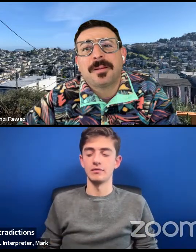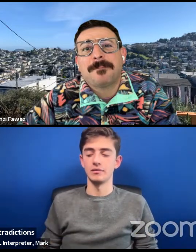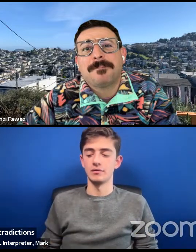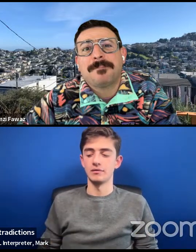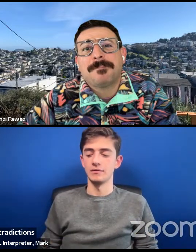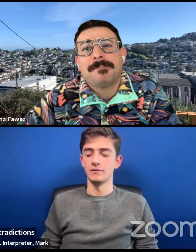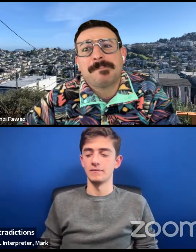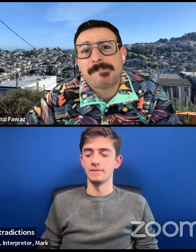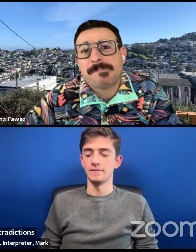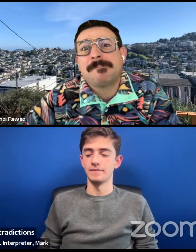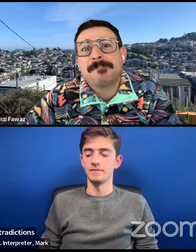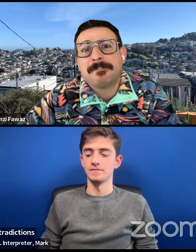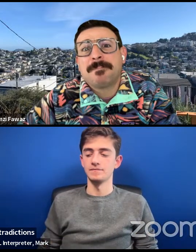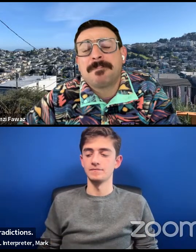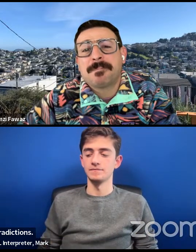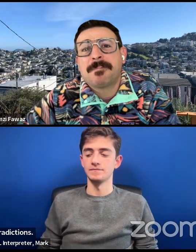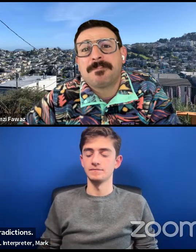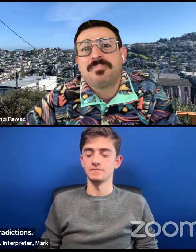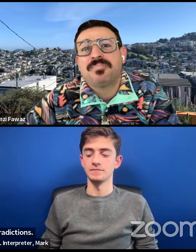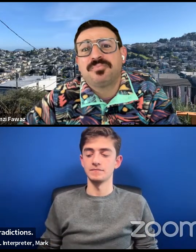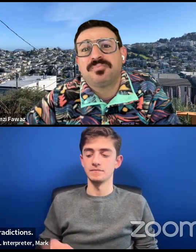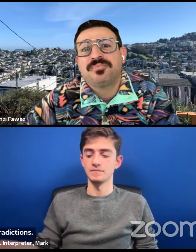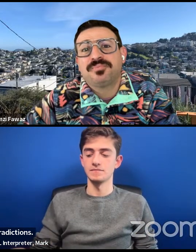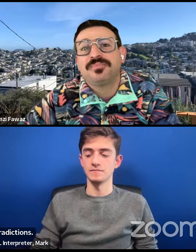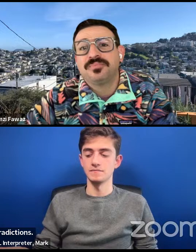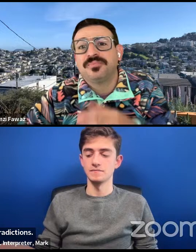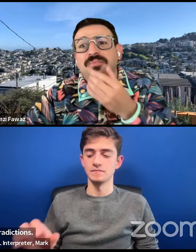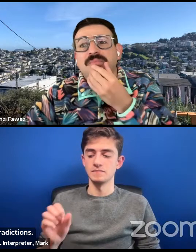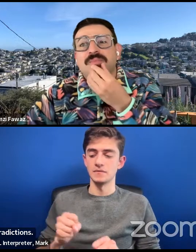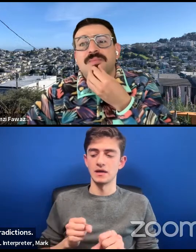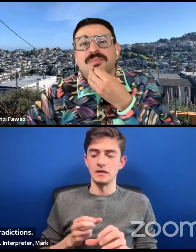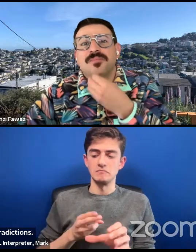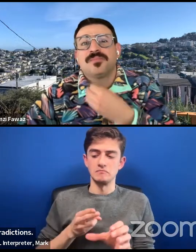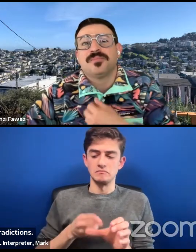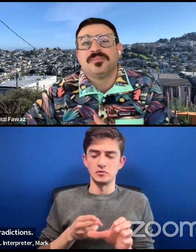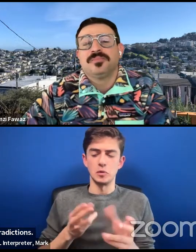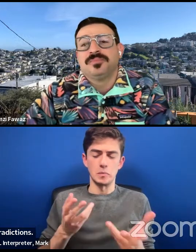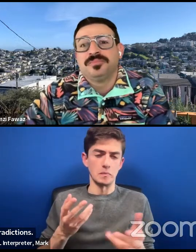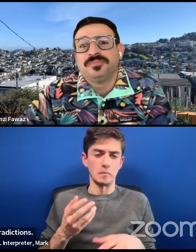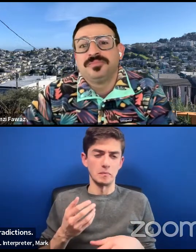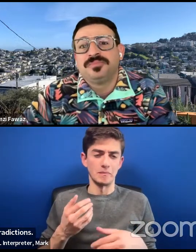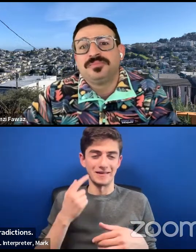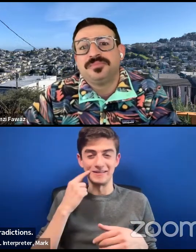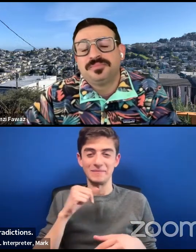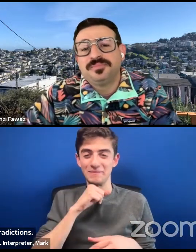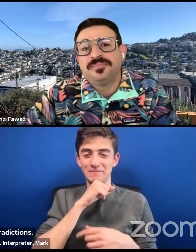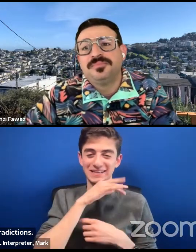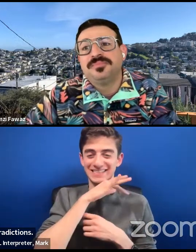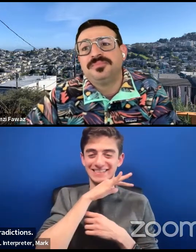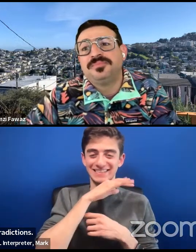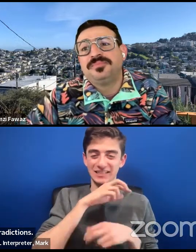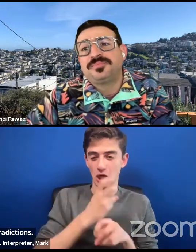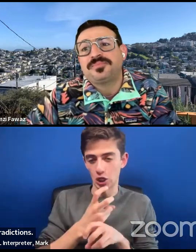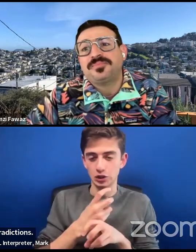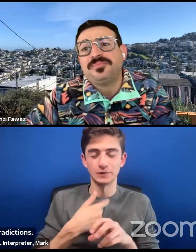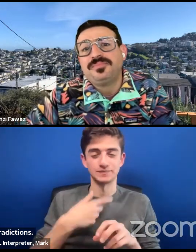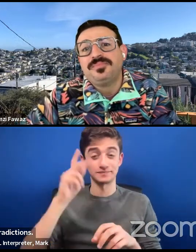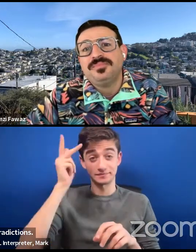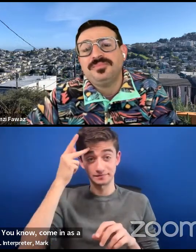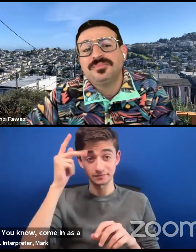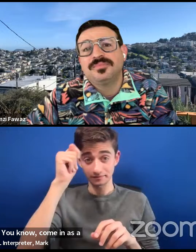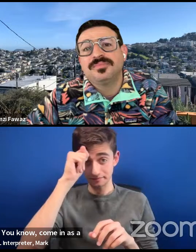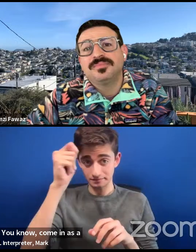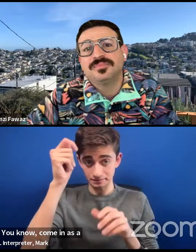Well, can jump in. I mean, I think that's a really good question. I think messiness is hard, because like, I always want to like, you know, come in as a political theorist, and I